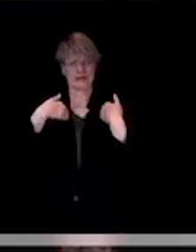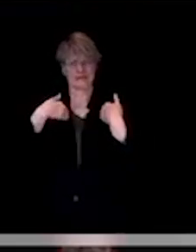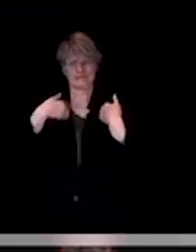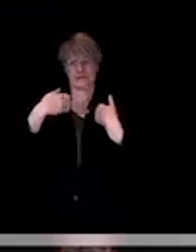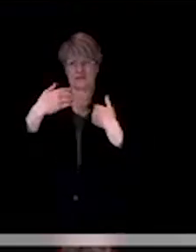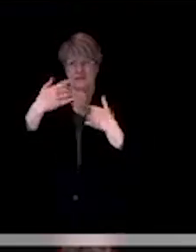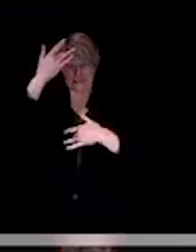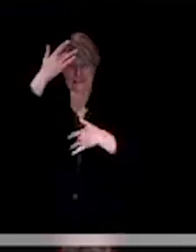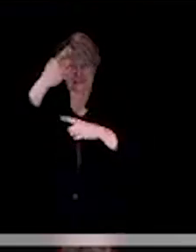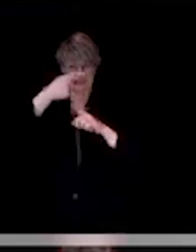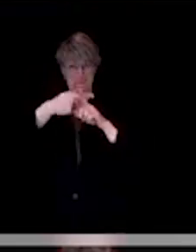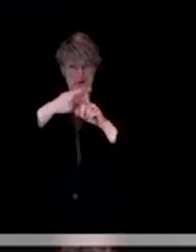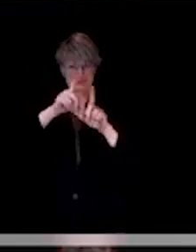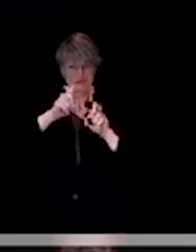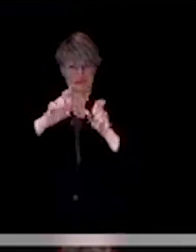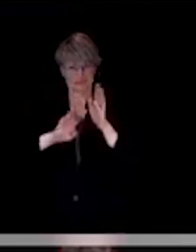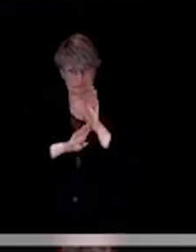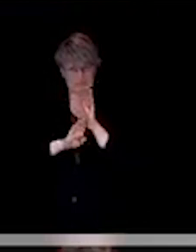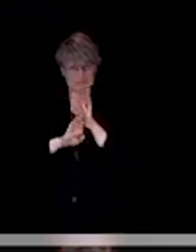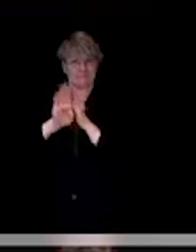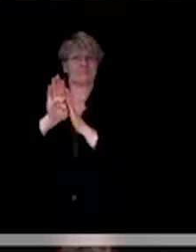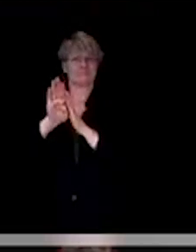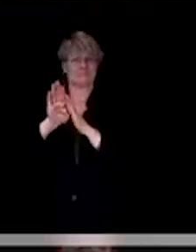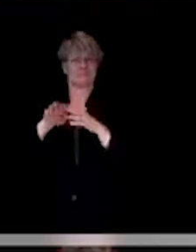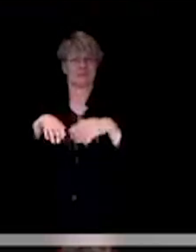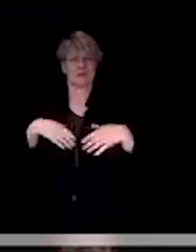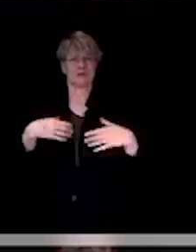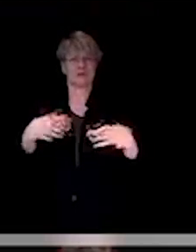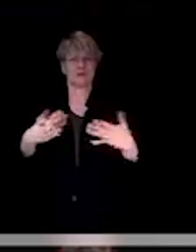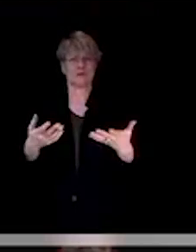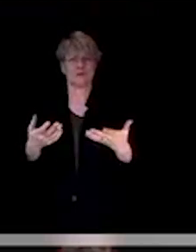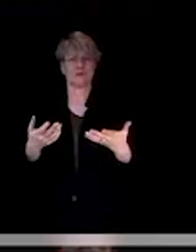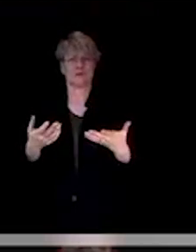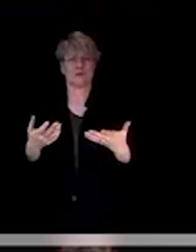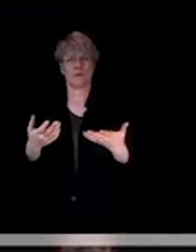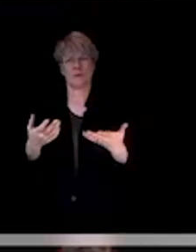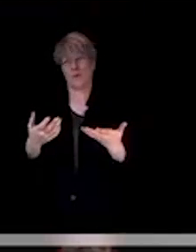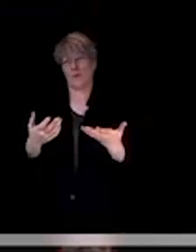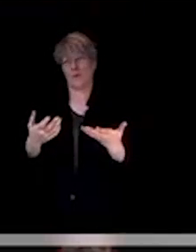have to see here to see the process of openings go backwards?